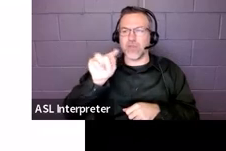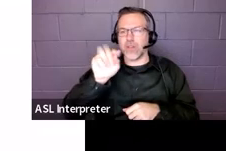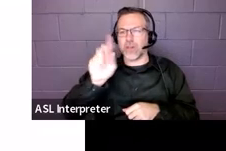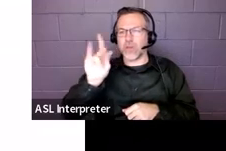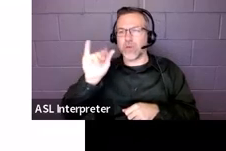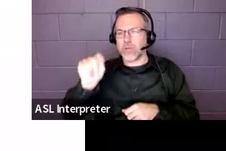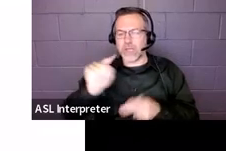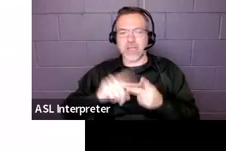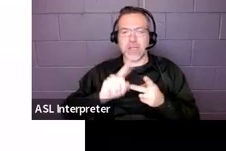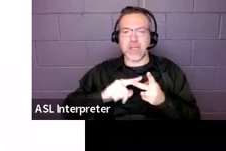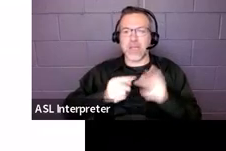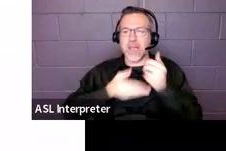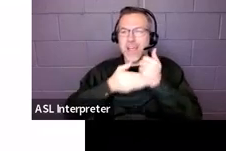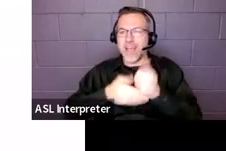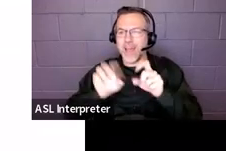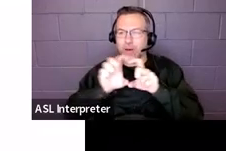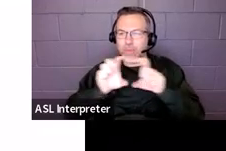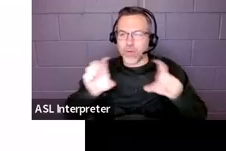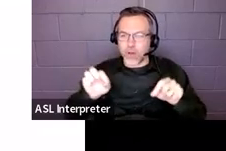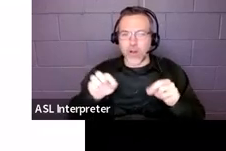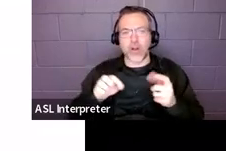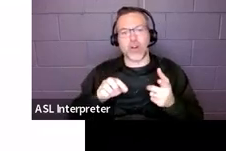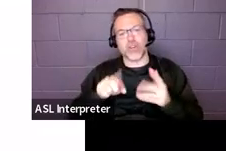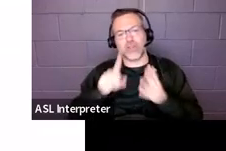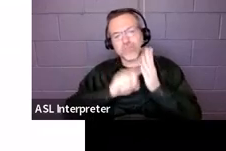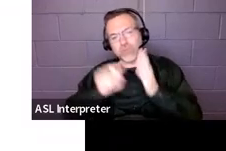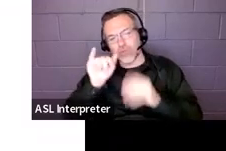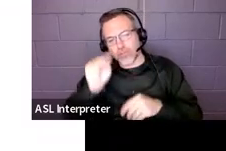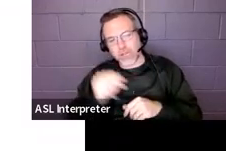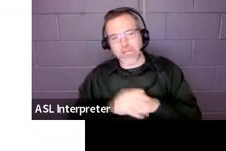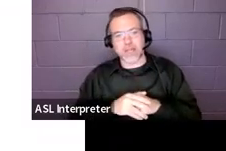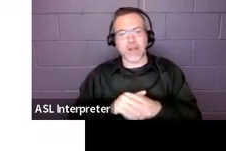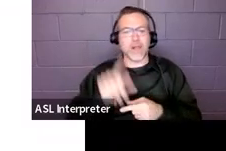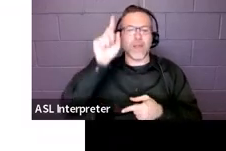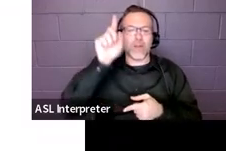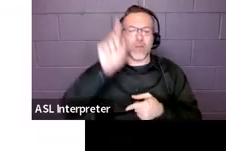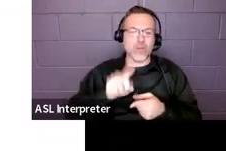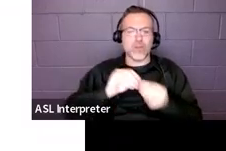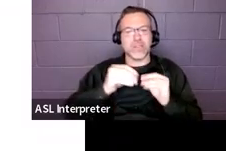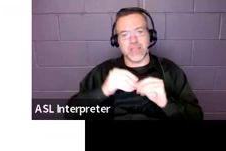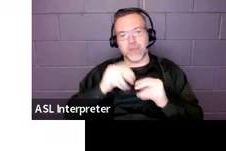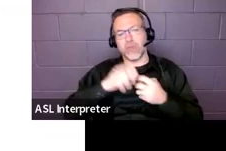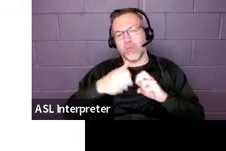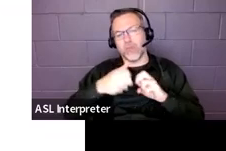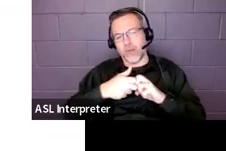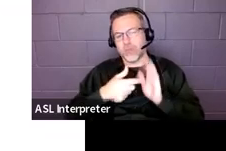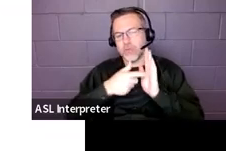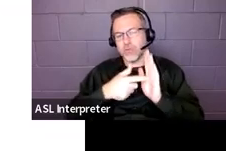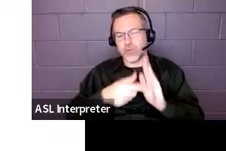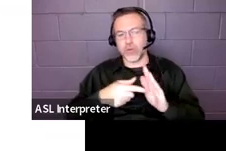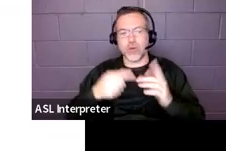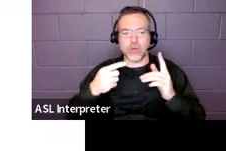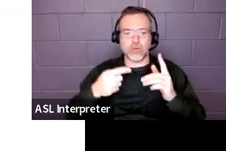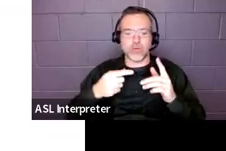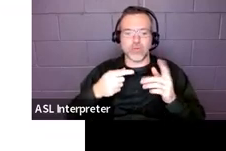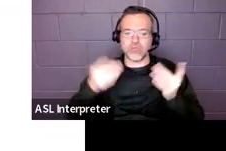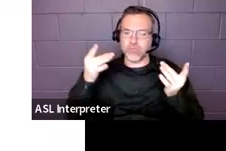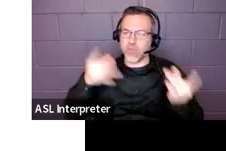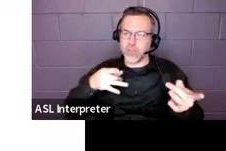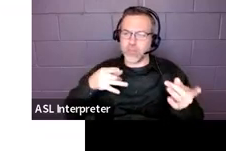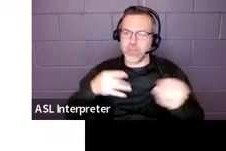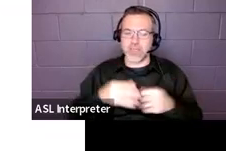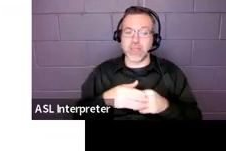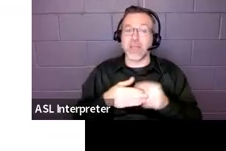visual aids, check-ins, reduce the number of problems to demonstrate proficiency. Again, just some examples,